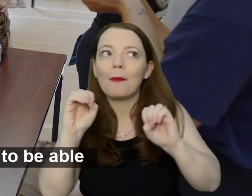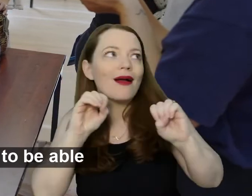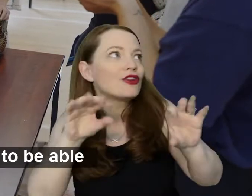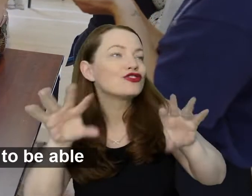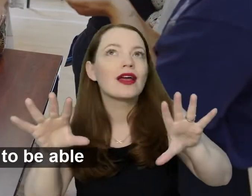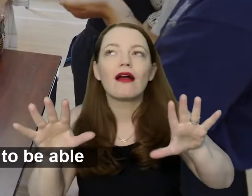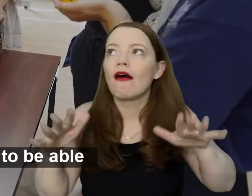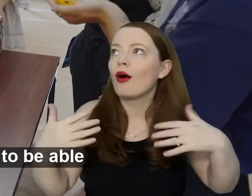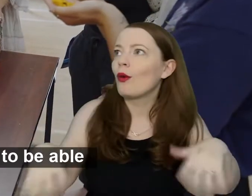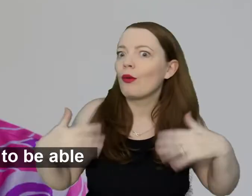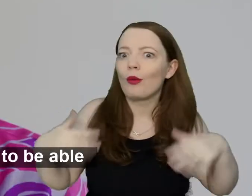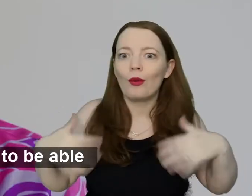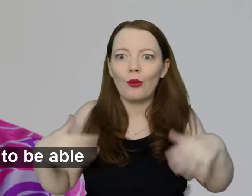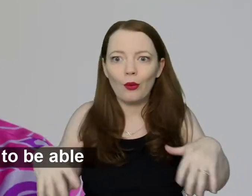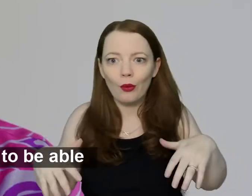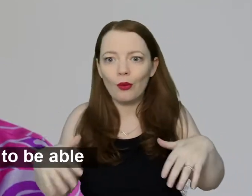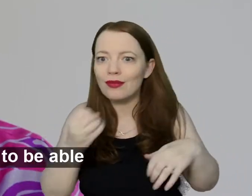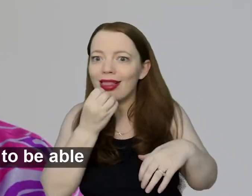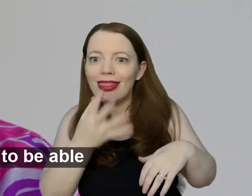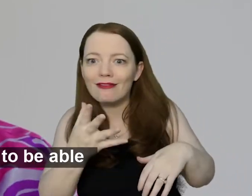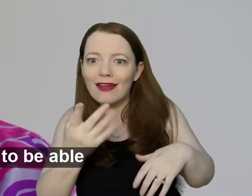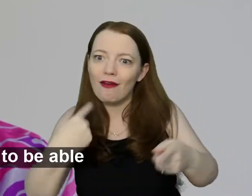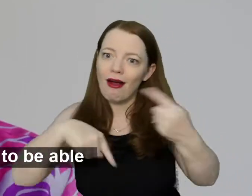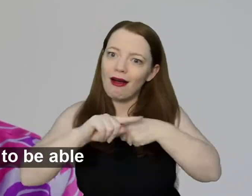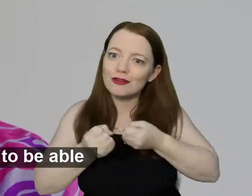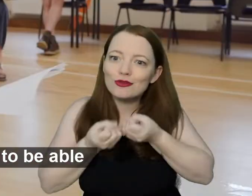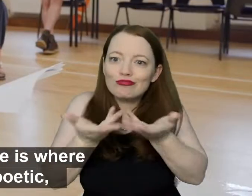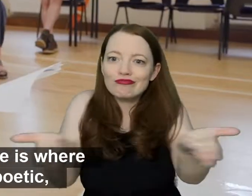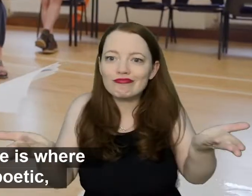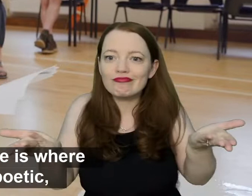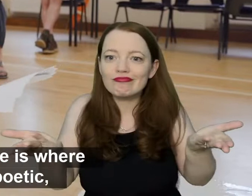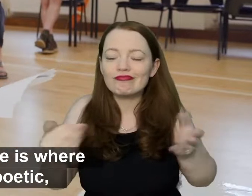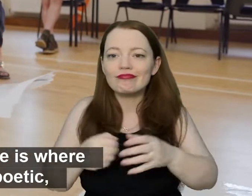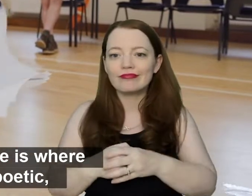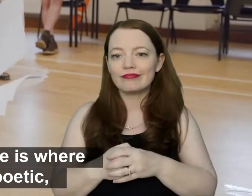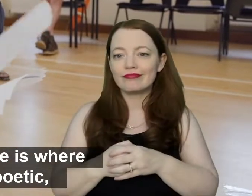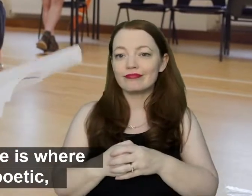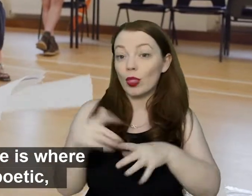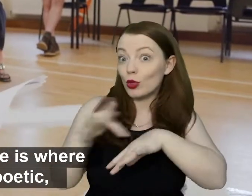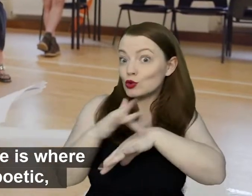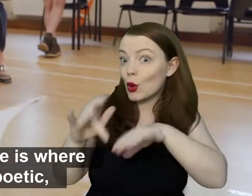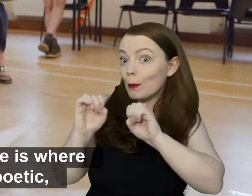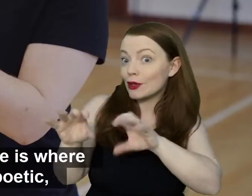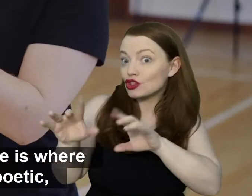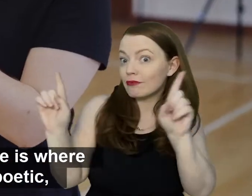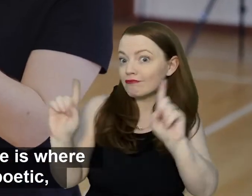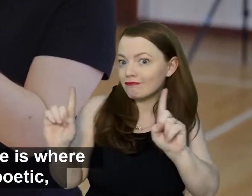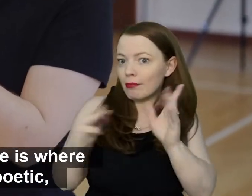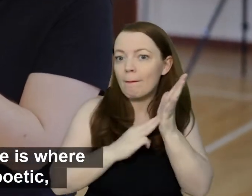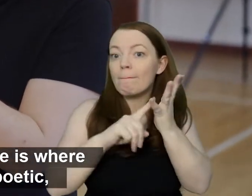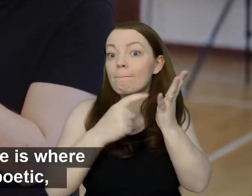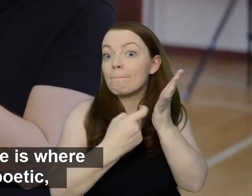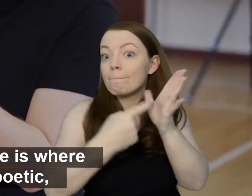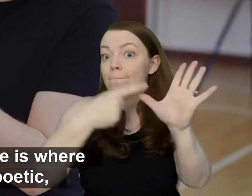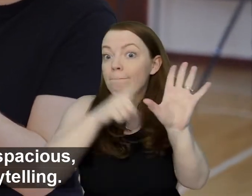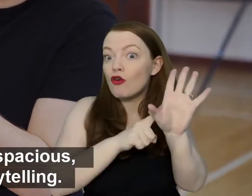think that's just such lovely thing to be able to give to people. So the magic of the show, if you like, is where Murray's text, which is